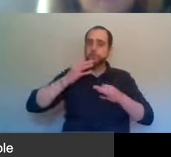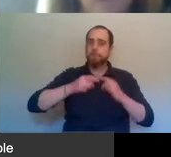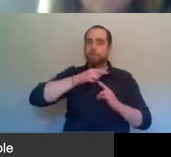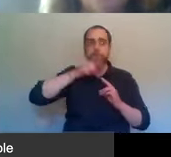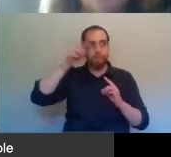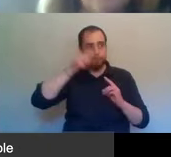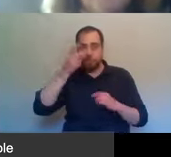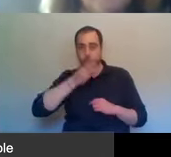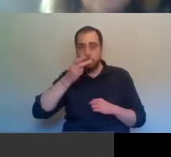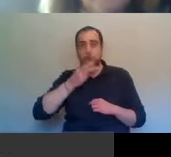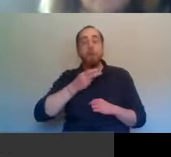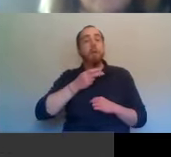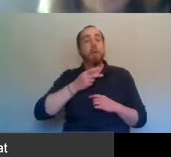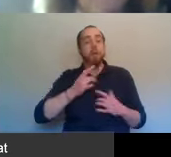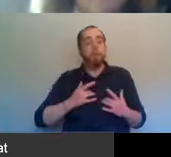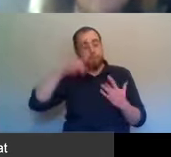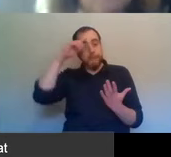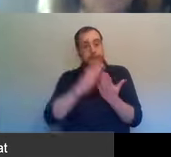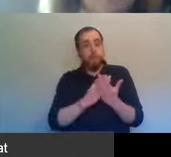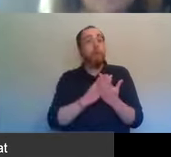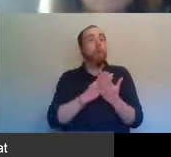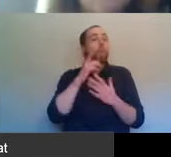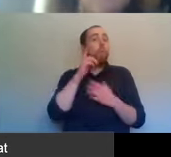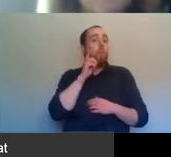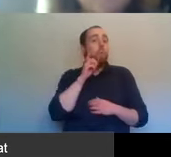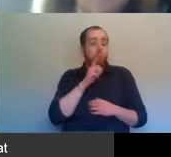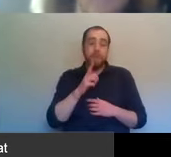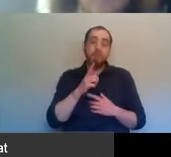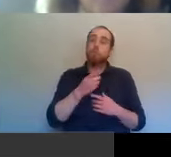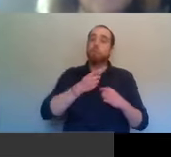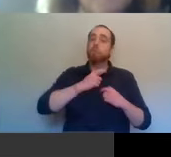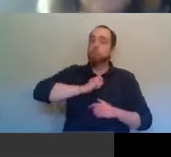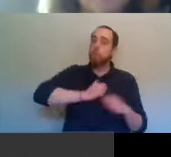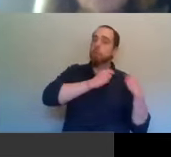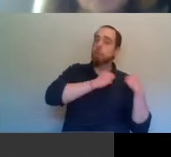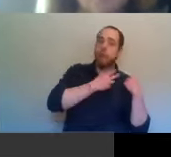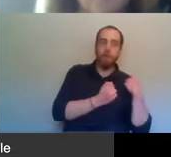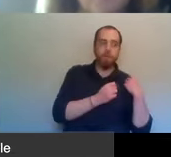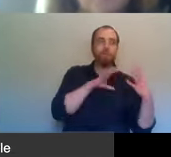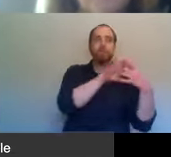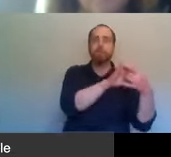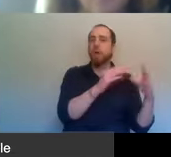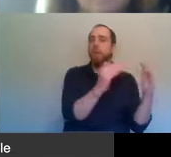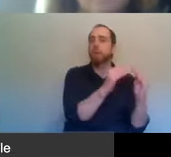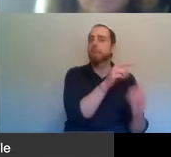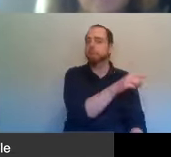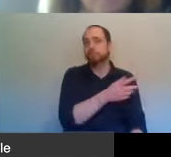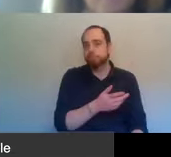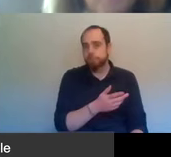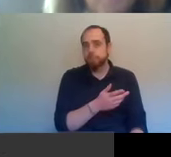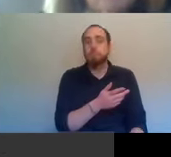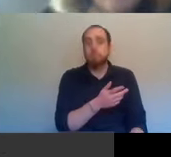a role. But it's just homemakers, largely. Except for that, of course, is the Catholic Church, where there are these formidable